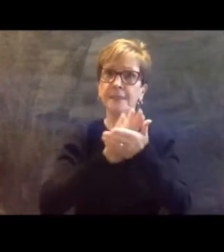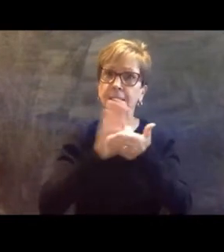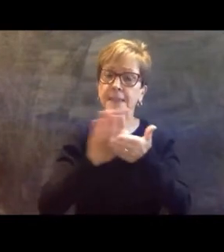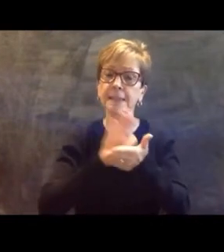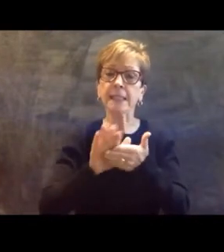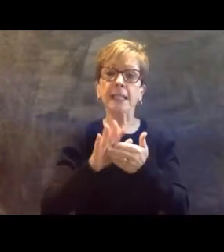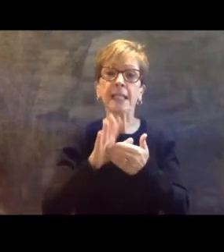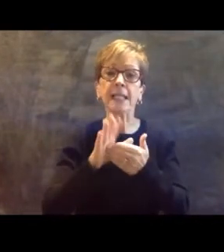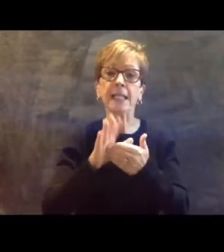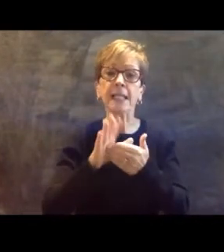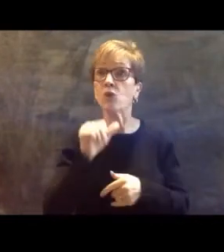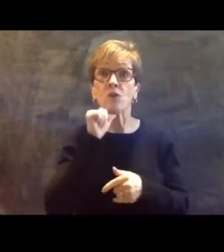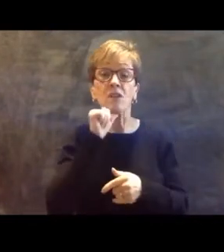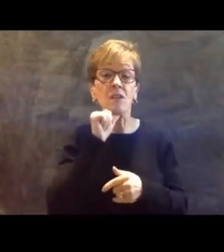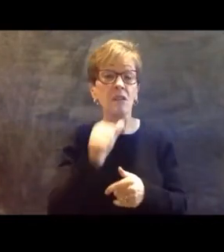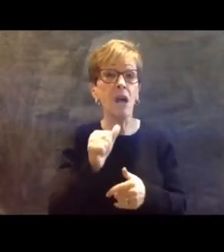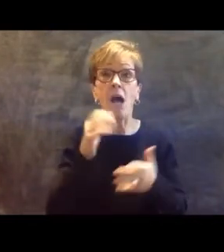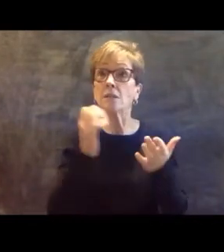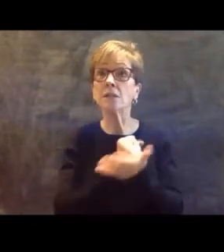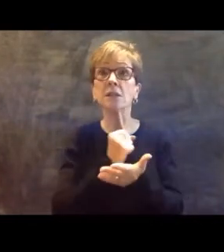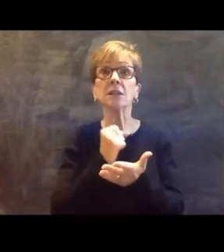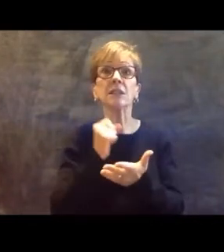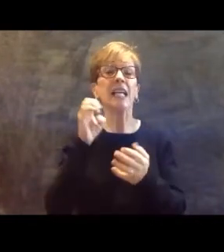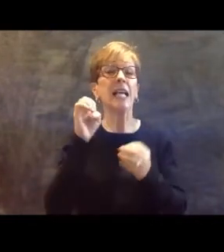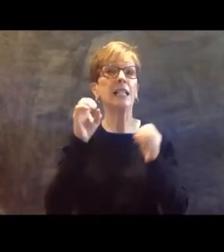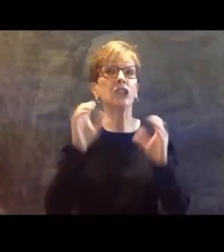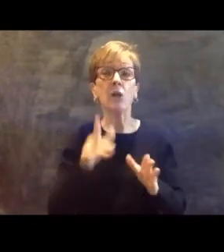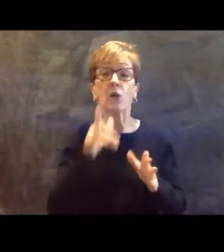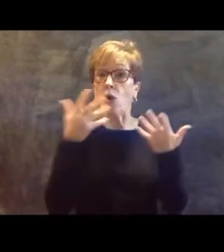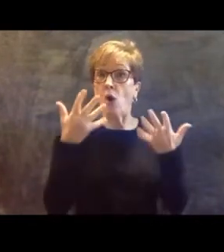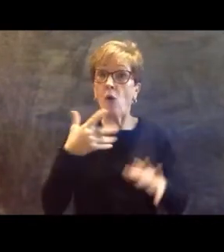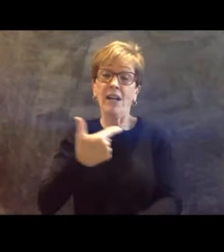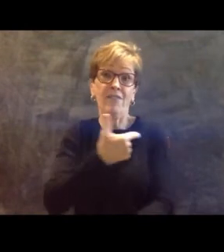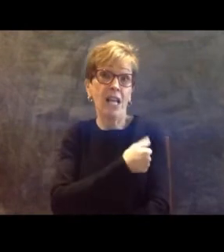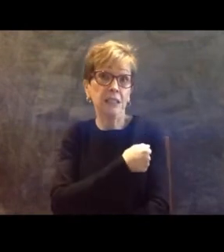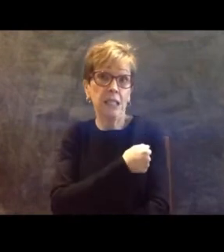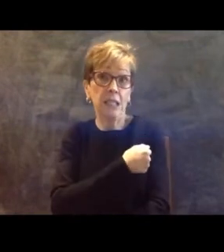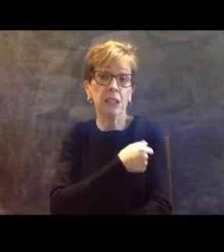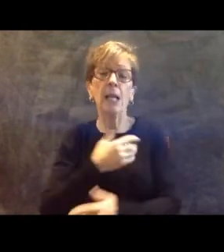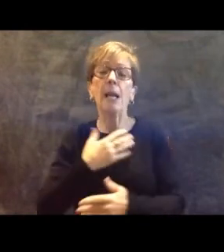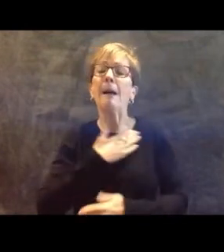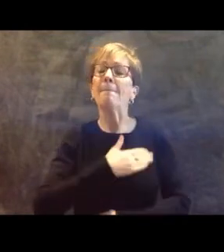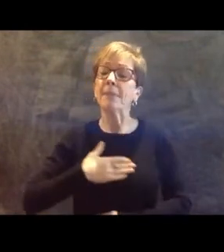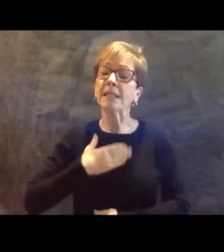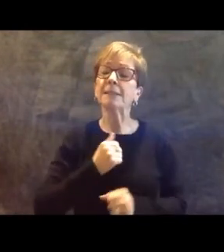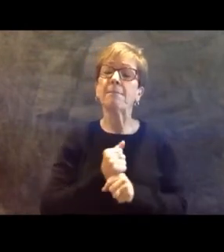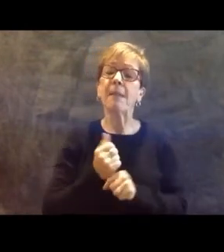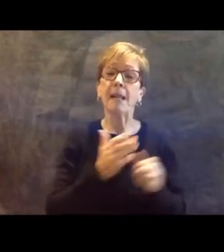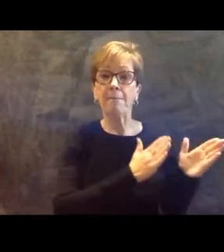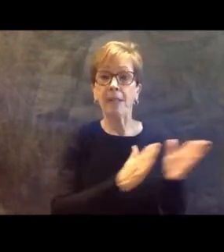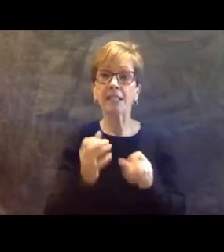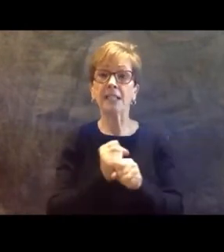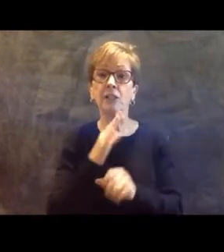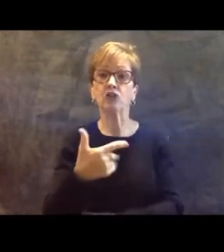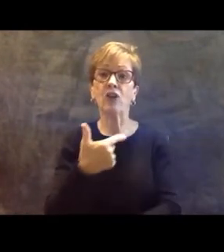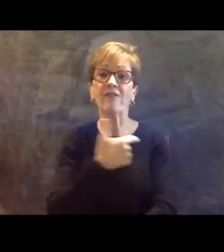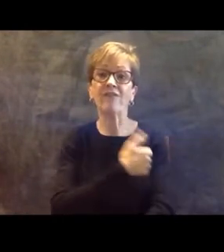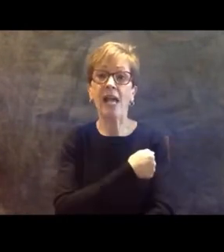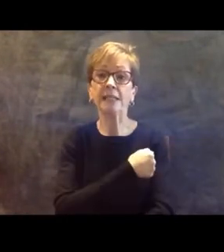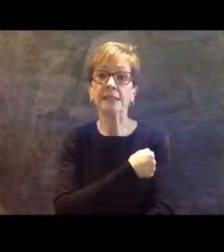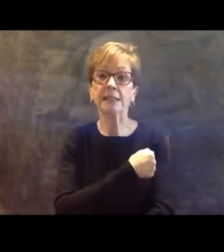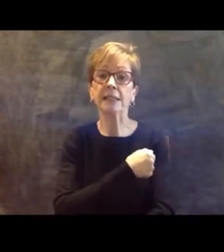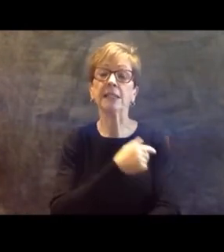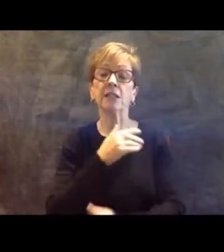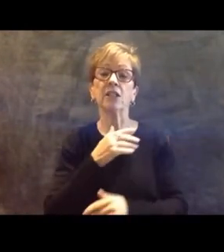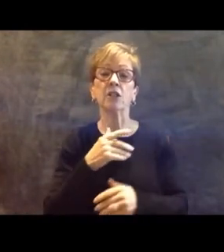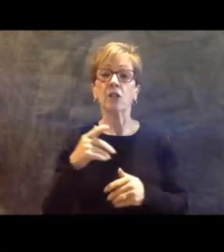tens of thousands of educators who are already being vaccinated, please make a plan to get the vaccine, your shot of hope, when your